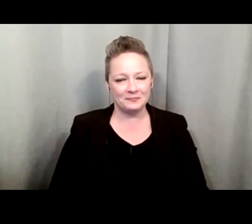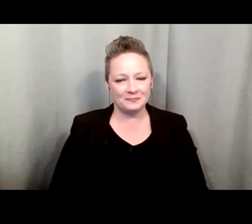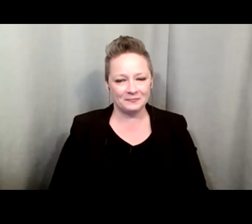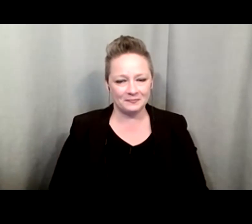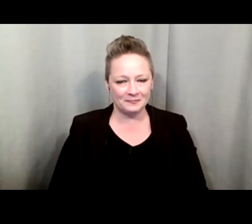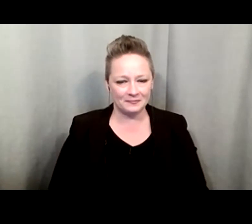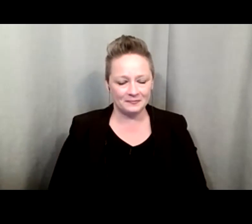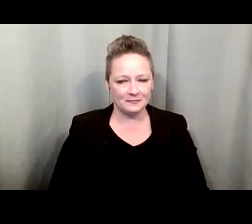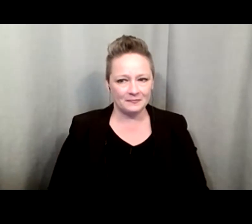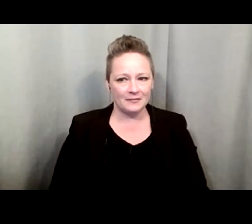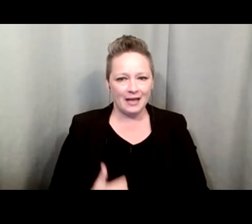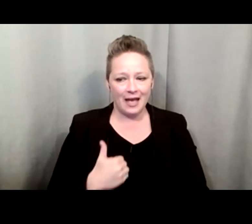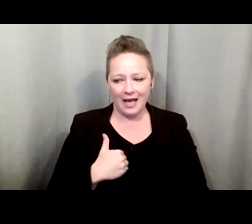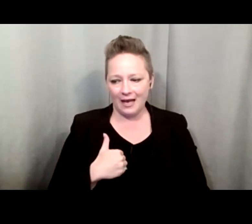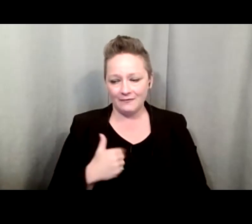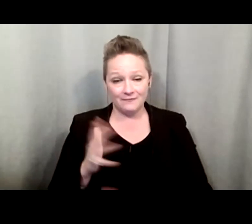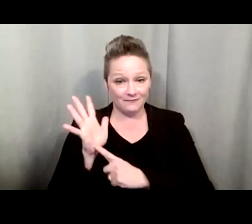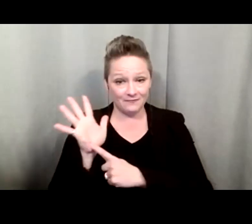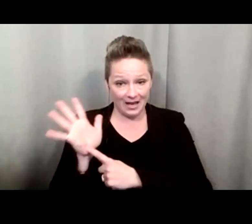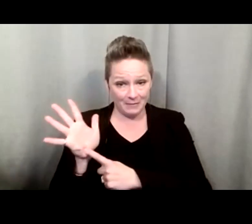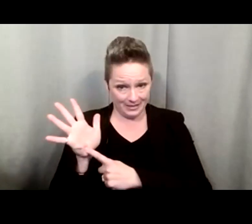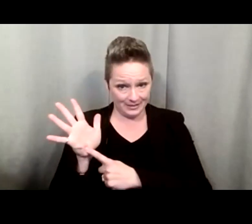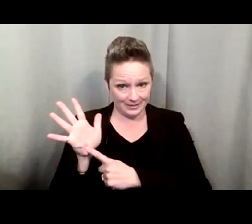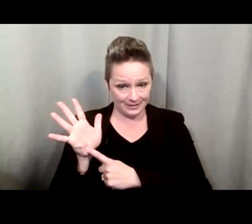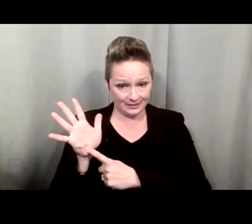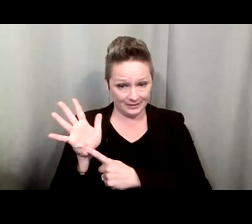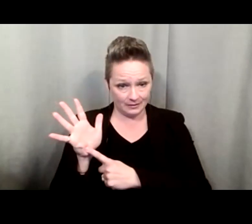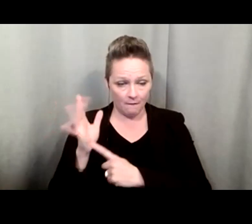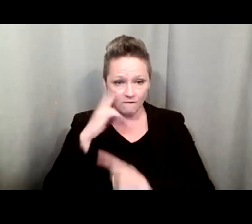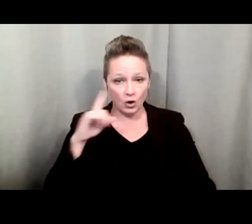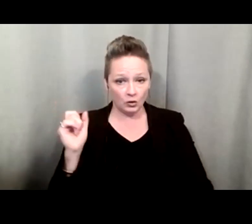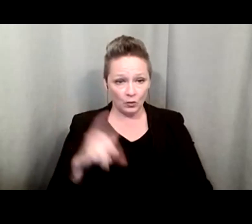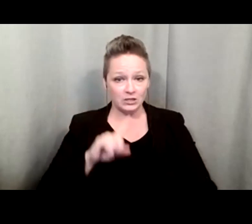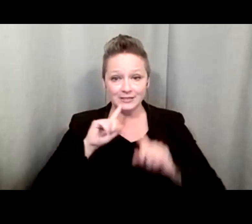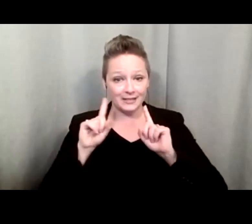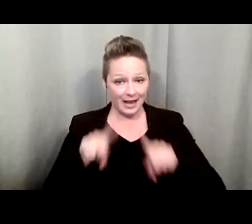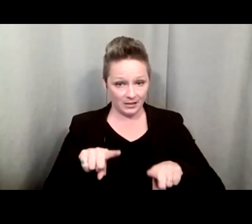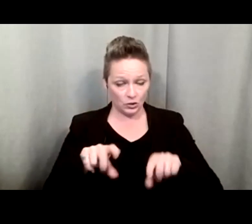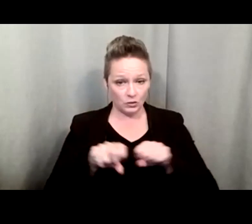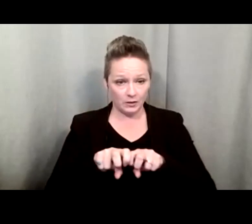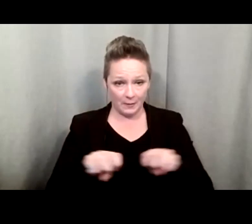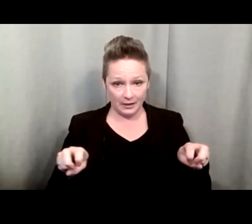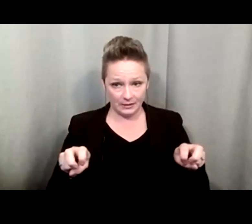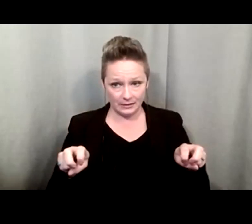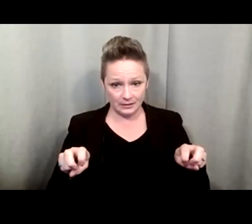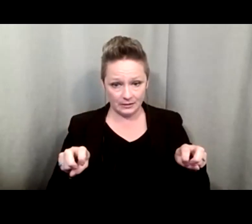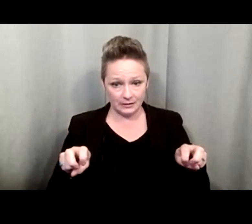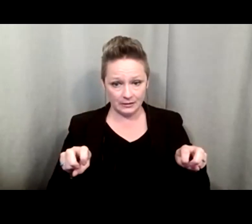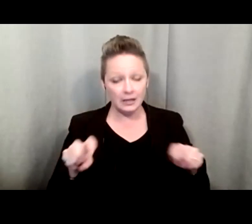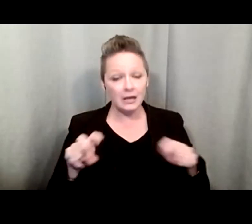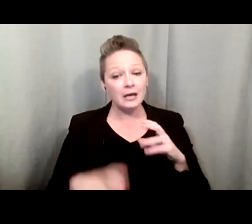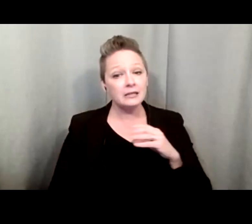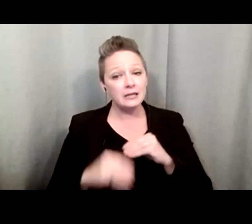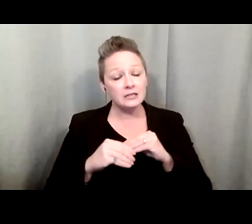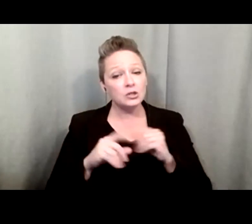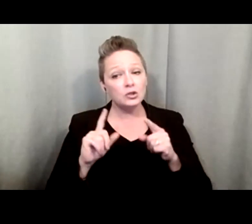And now we have about five minutes for our Q&A with the panelist. And in addition to our presenters, I also want to